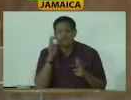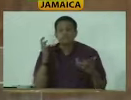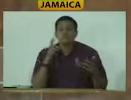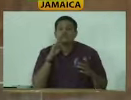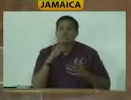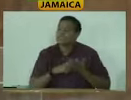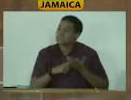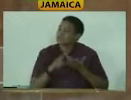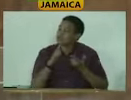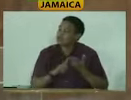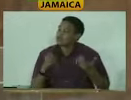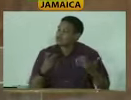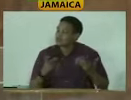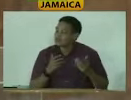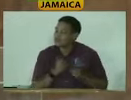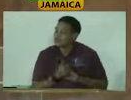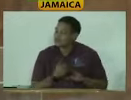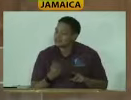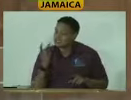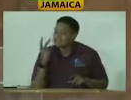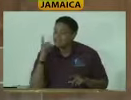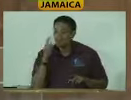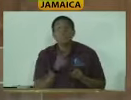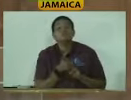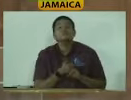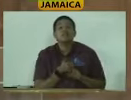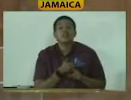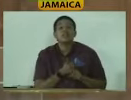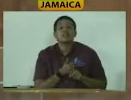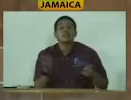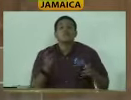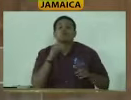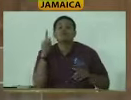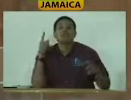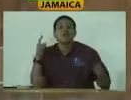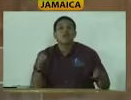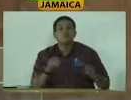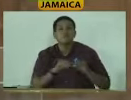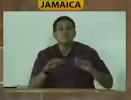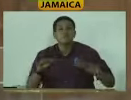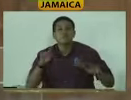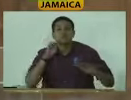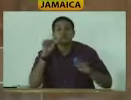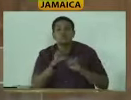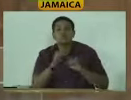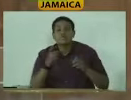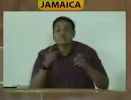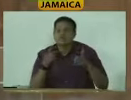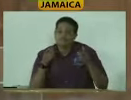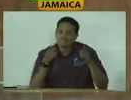being debated and to see for themselves what is happening is really an indictment